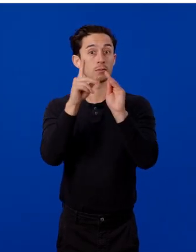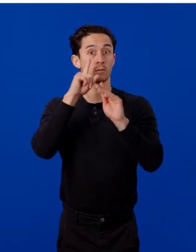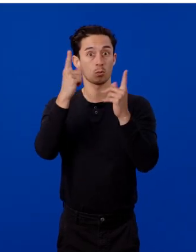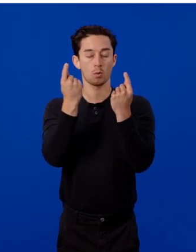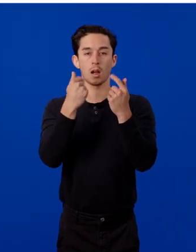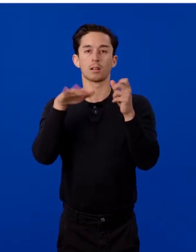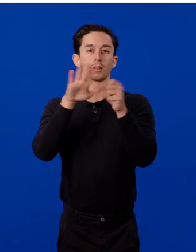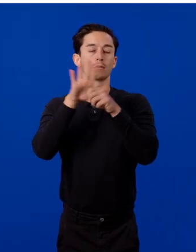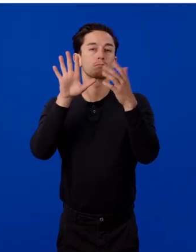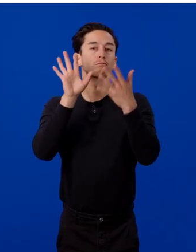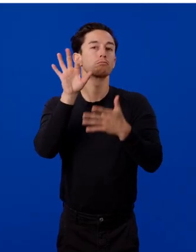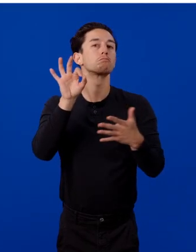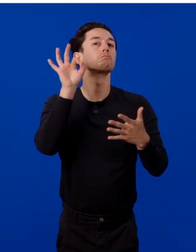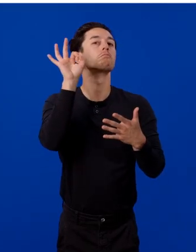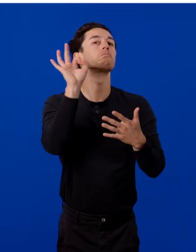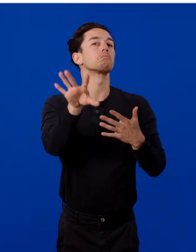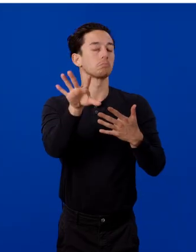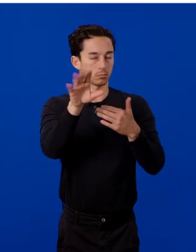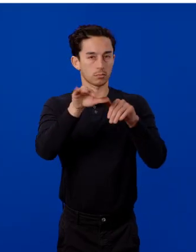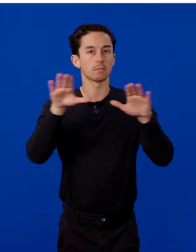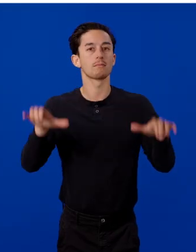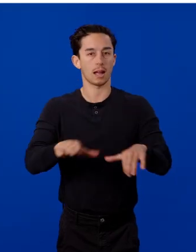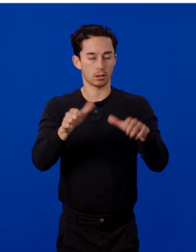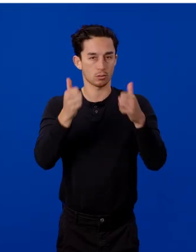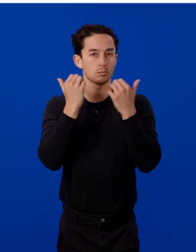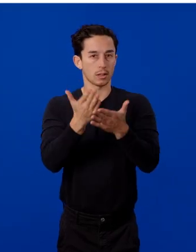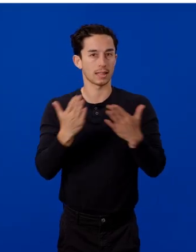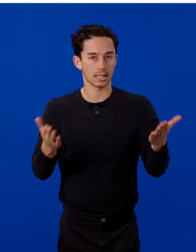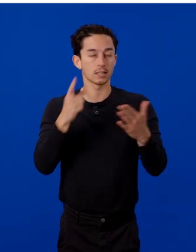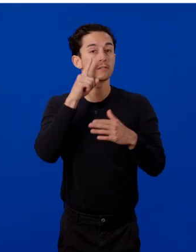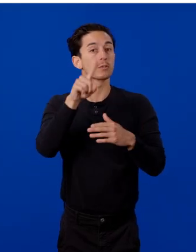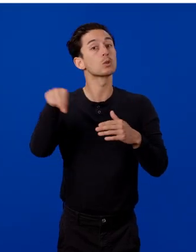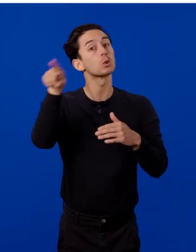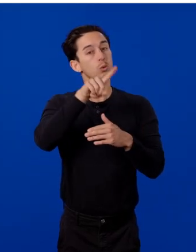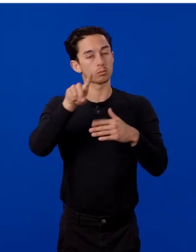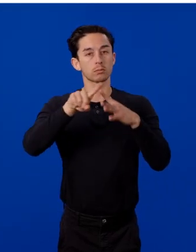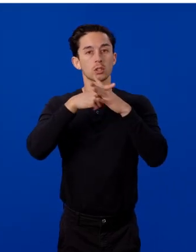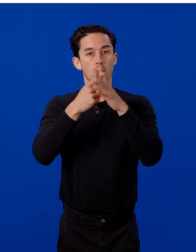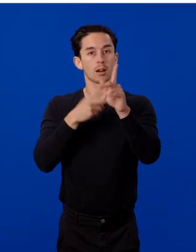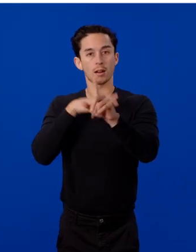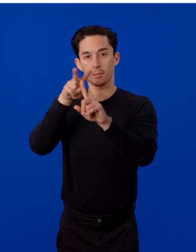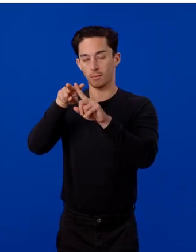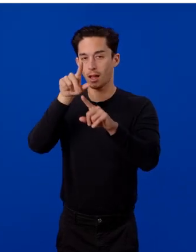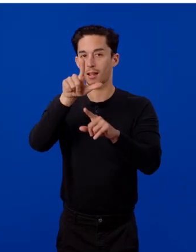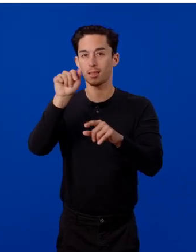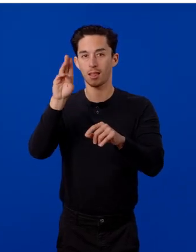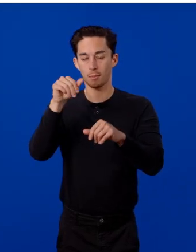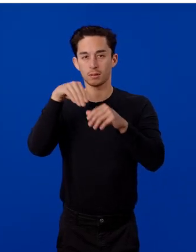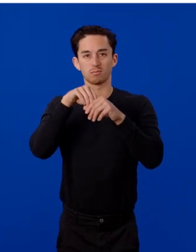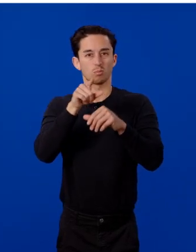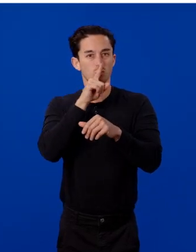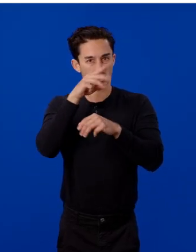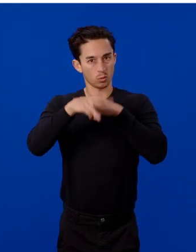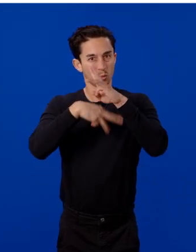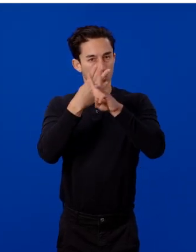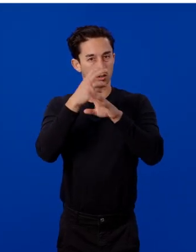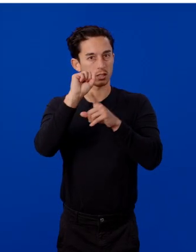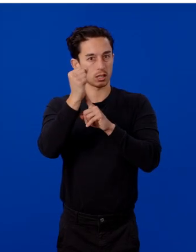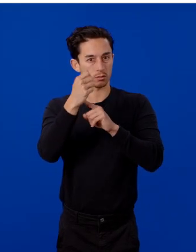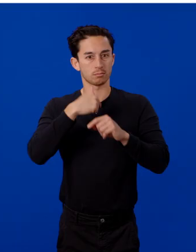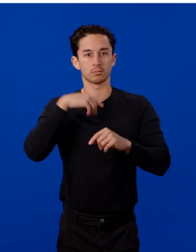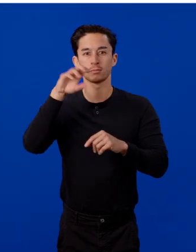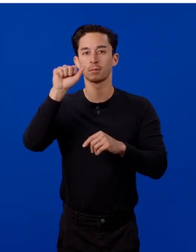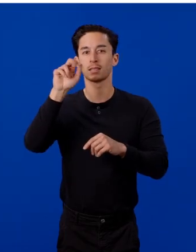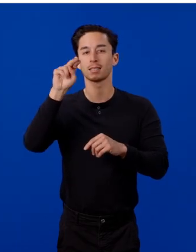tips tricks and actionable insights for you to start applying Lama in real world scenarios. I'm Sayyam